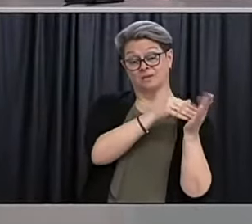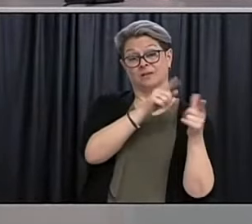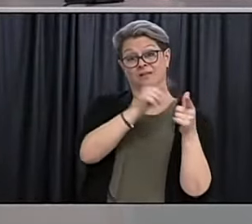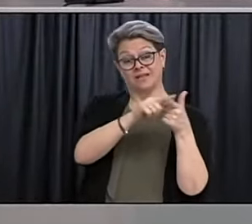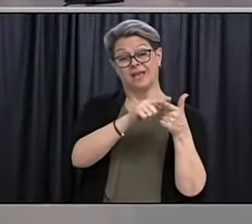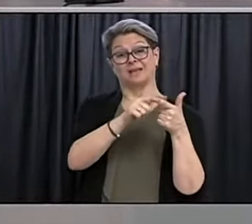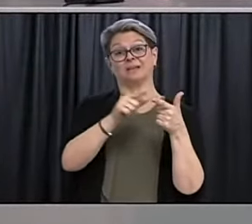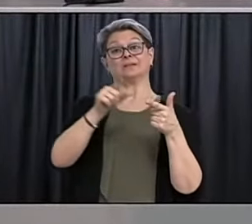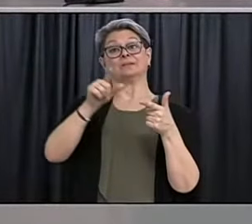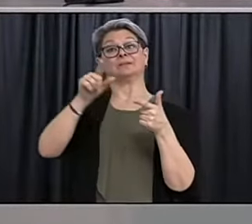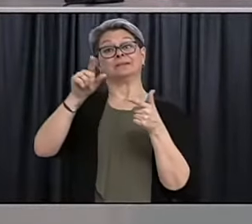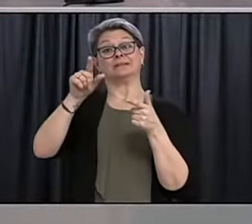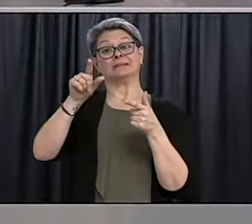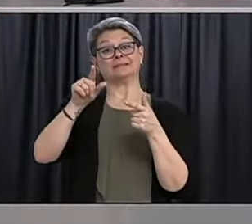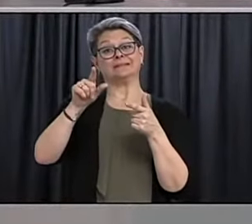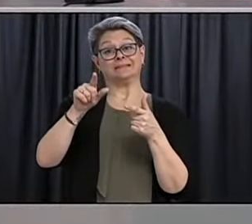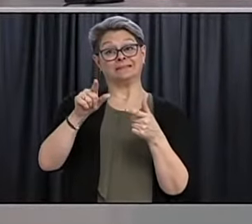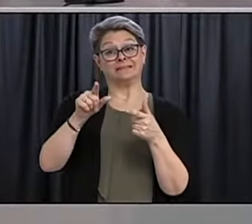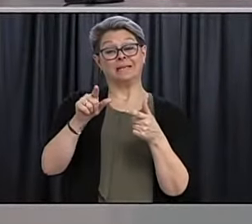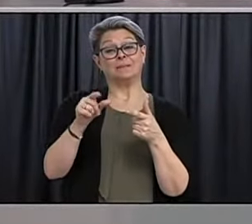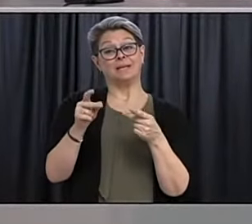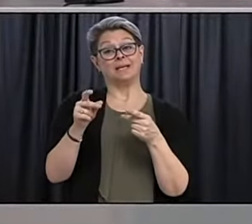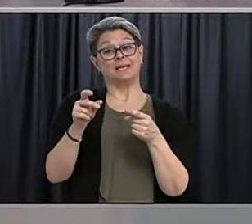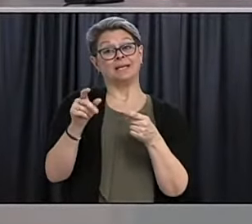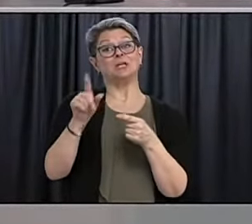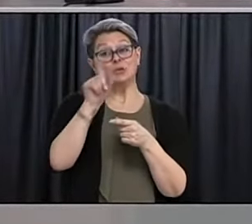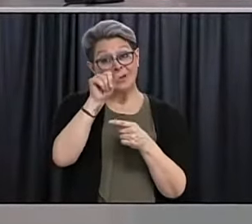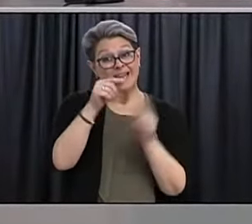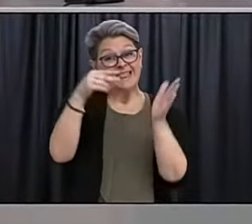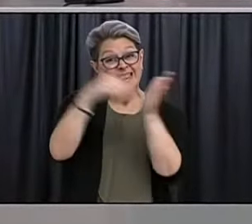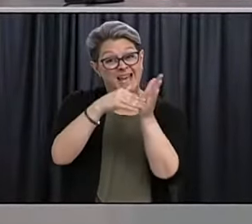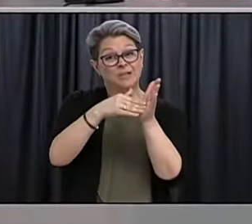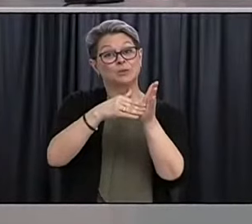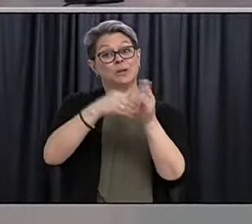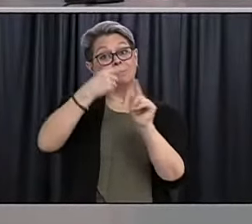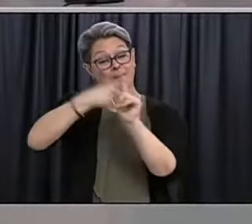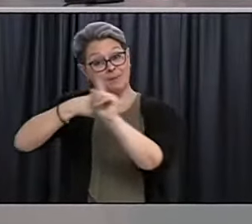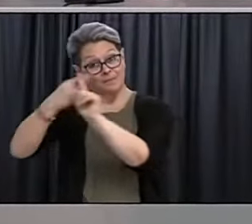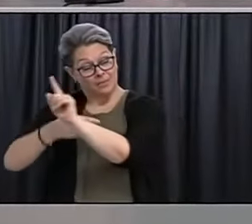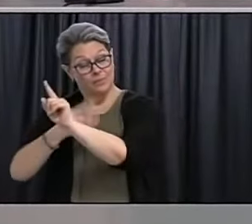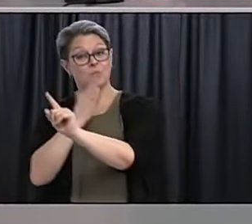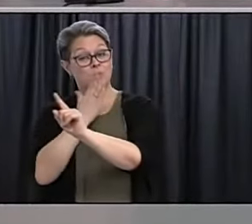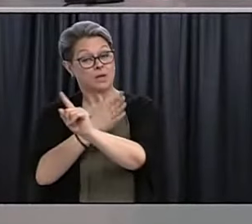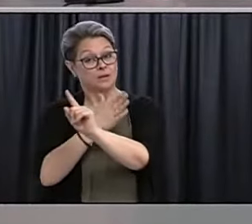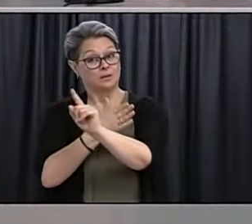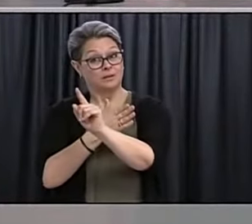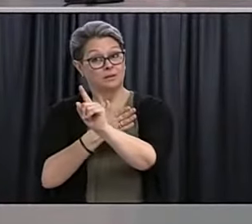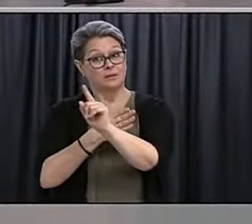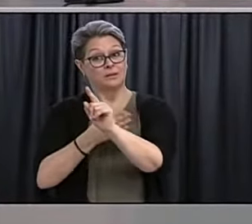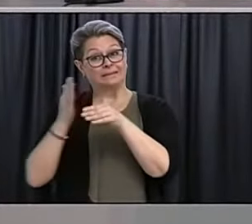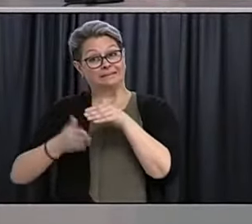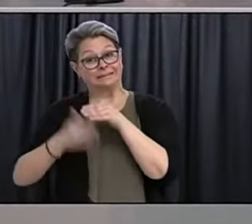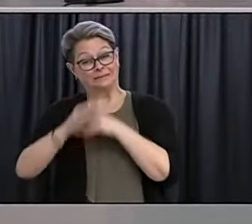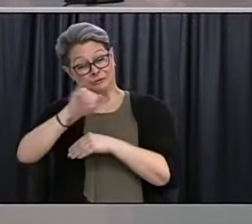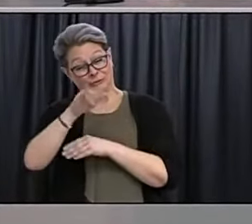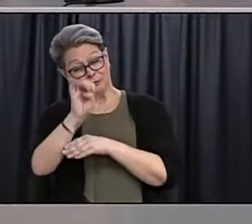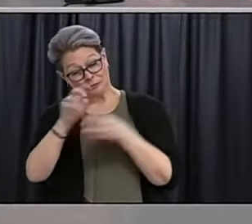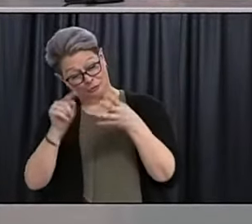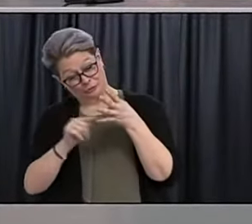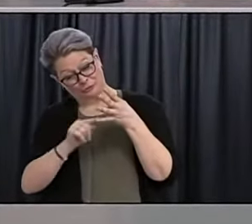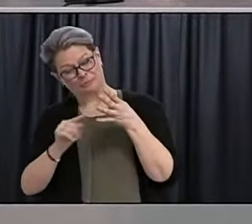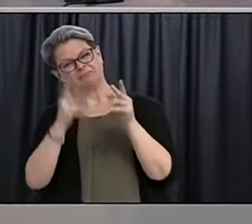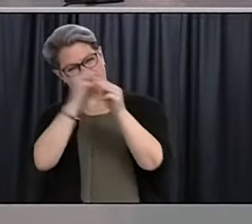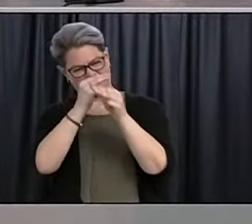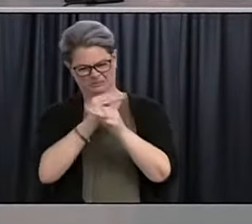rate of 120,000 a month to meet the goal of having everybody done by the end of June. Yet we're getting 6,000 doses